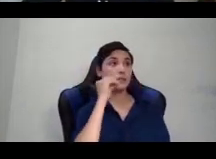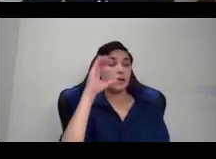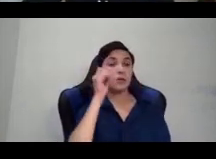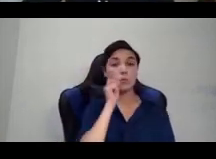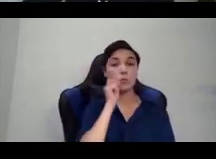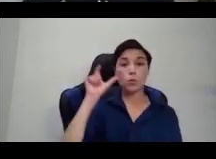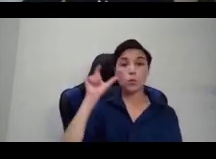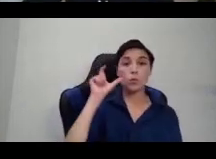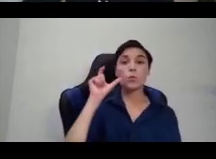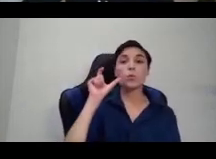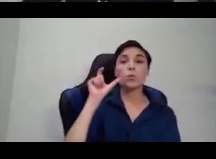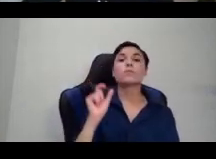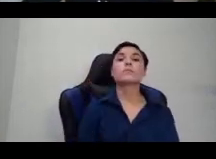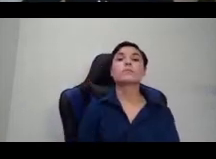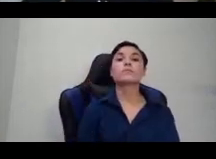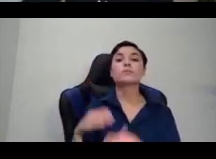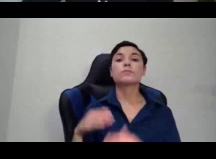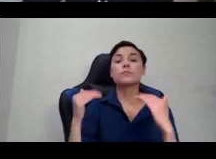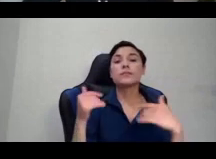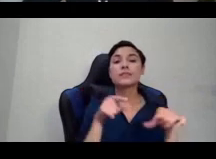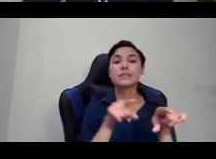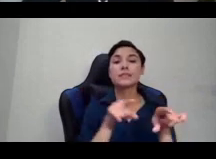deity Adha Narishwar.